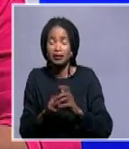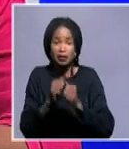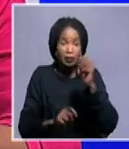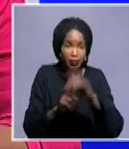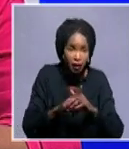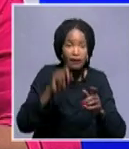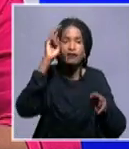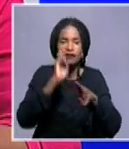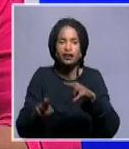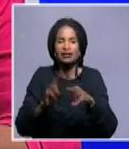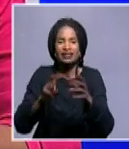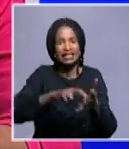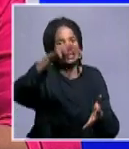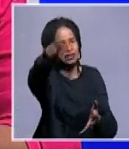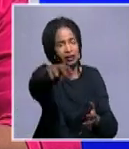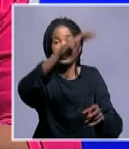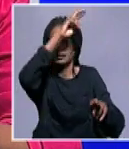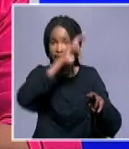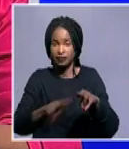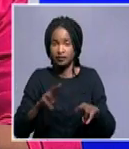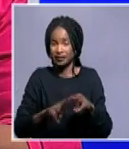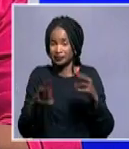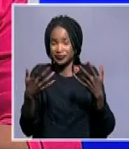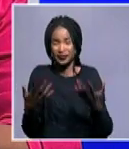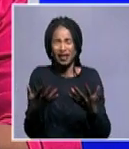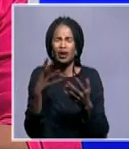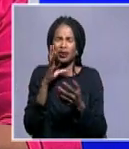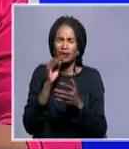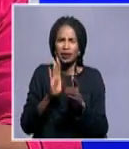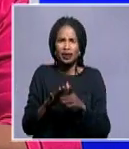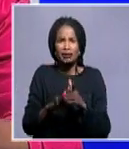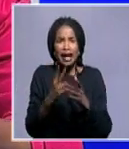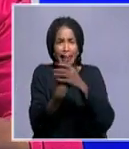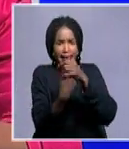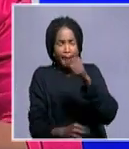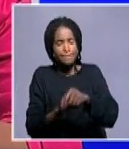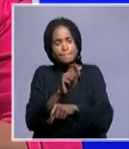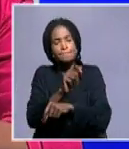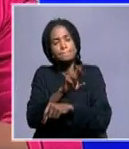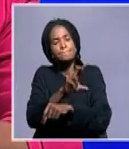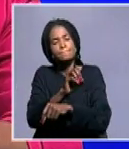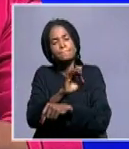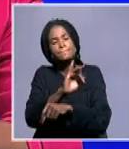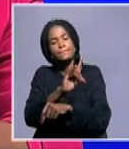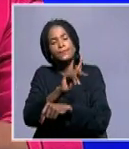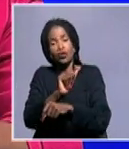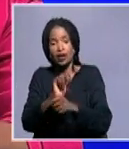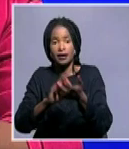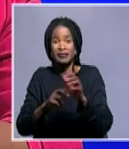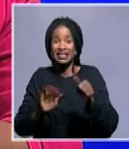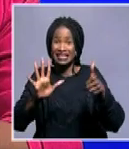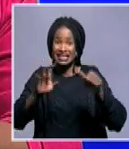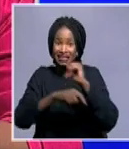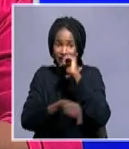you need to act and you have to act fast. So when we talk about the double Troika, it's the six countries that are